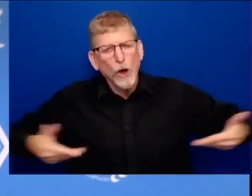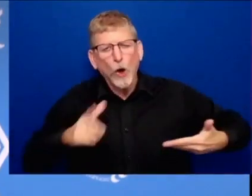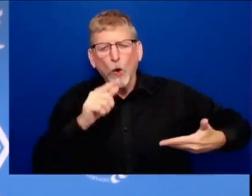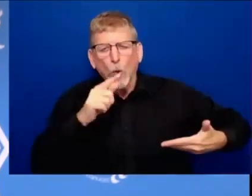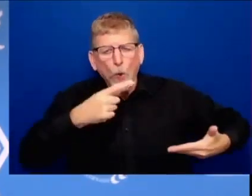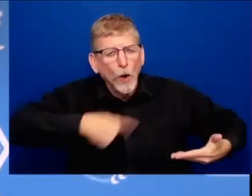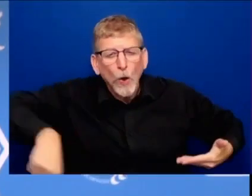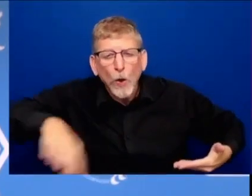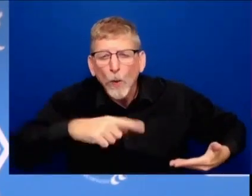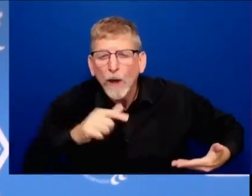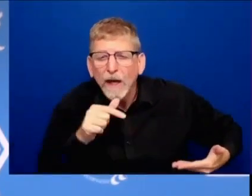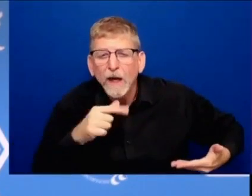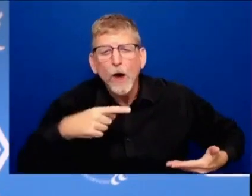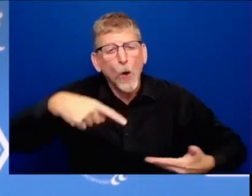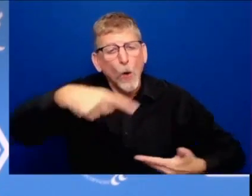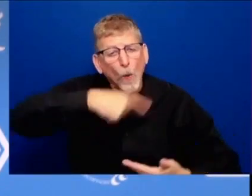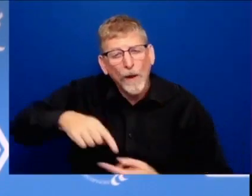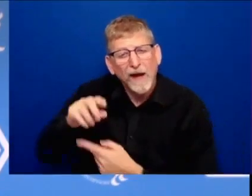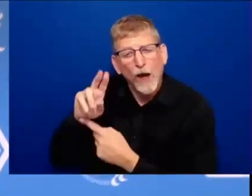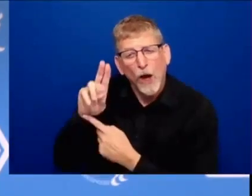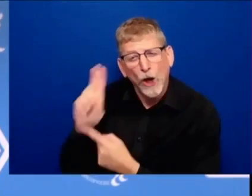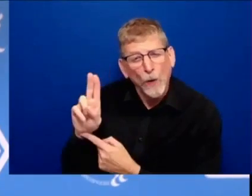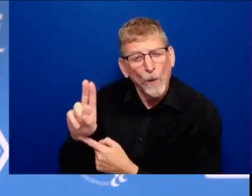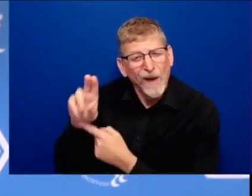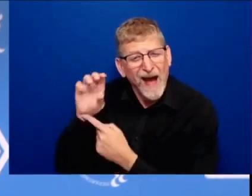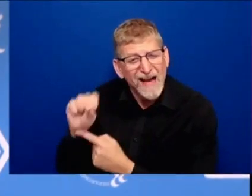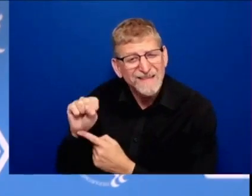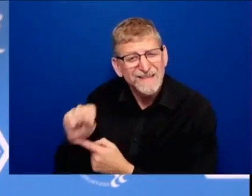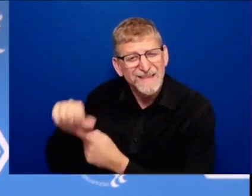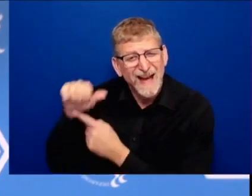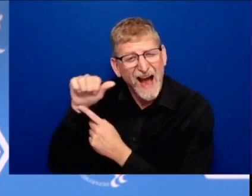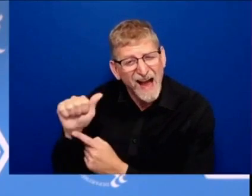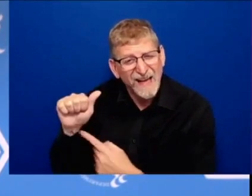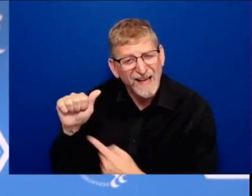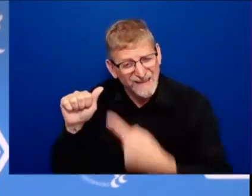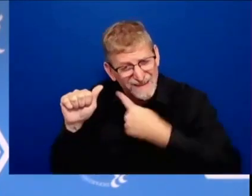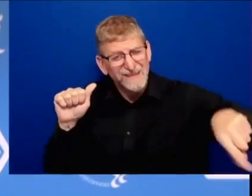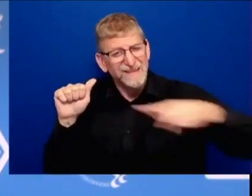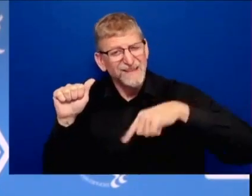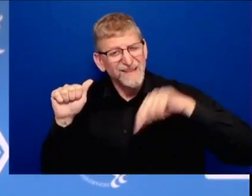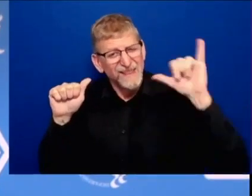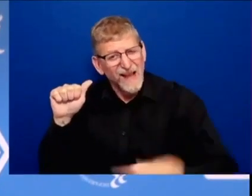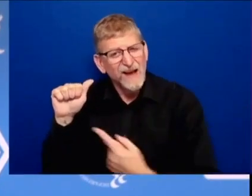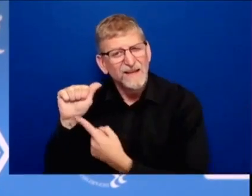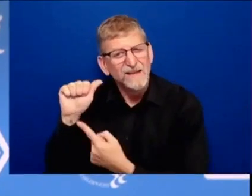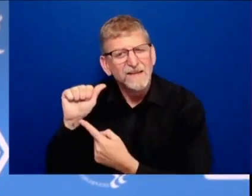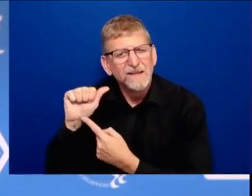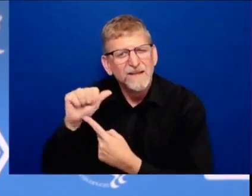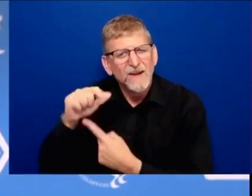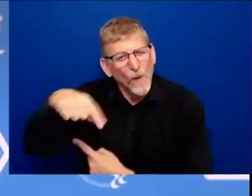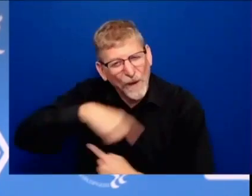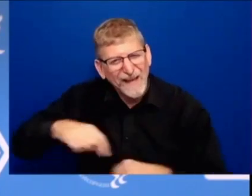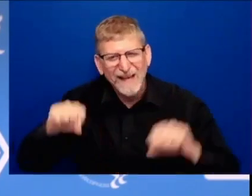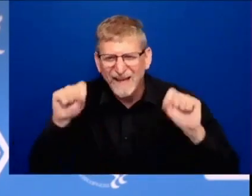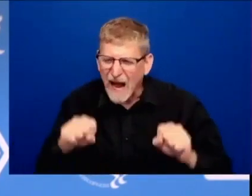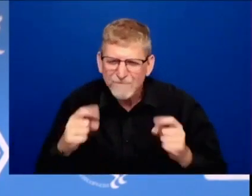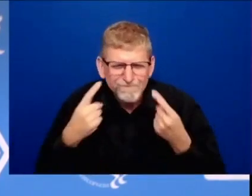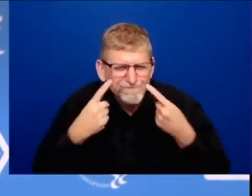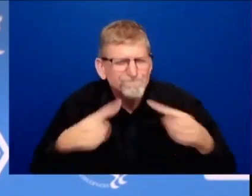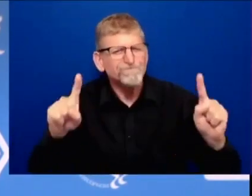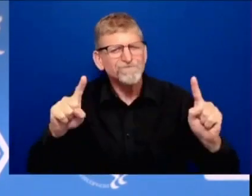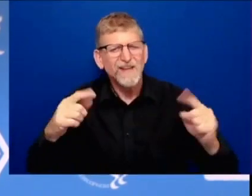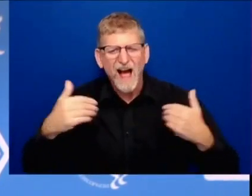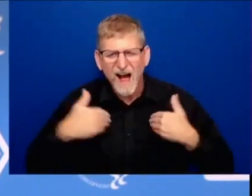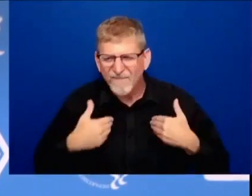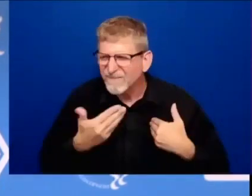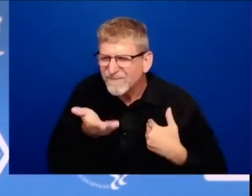we can do this we have the resources we just have to choose to use them